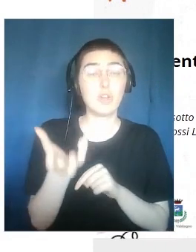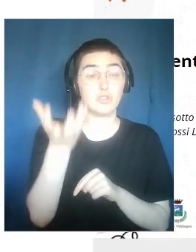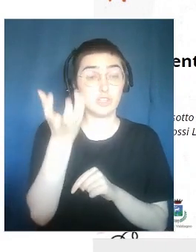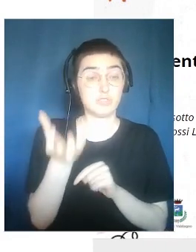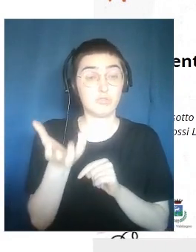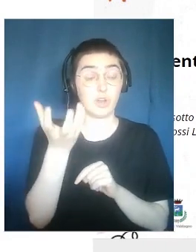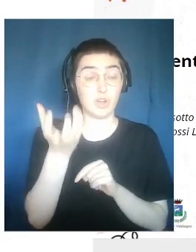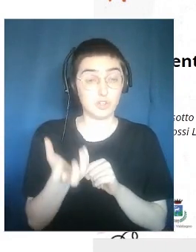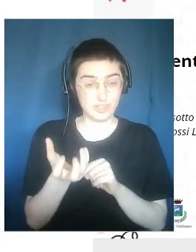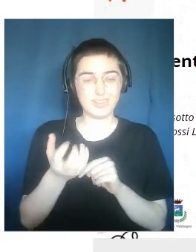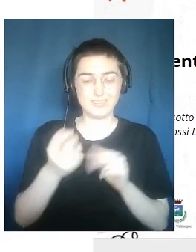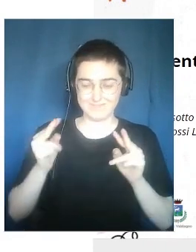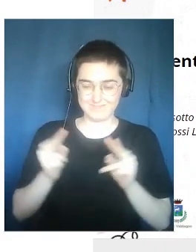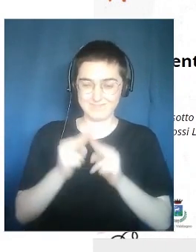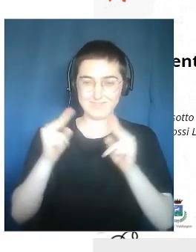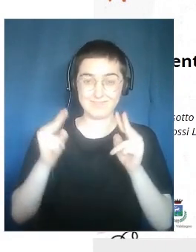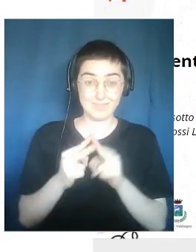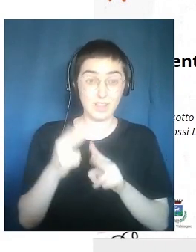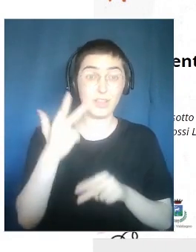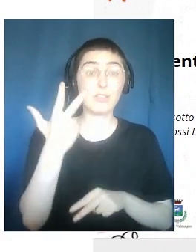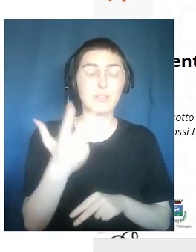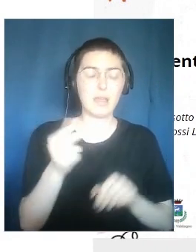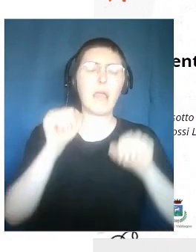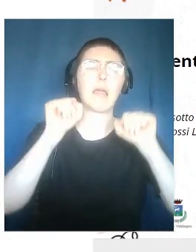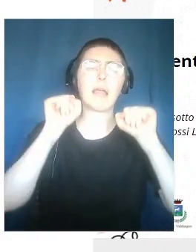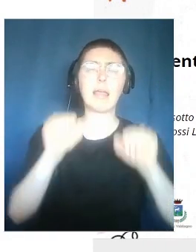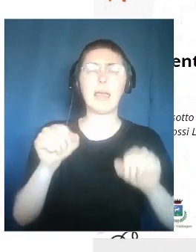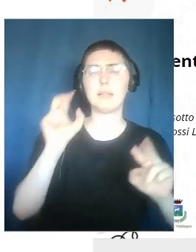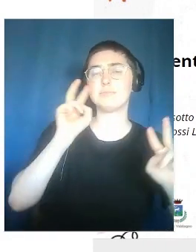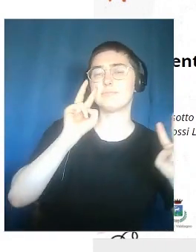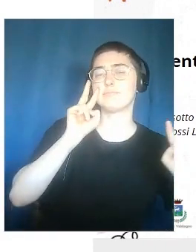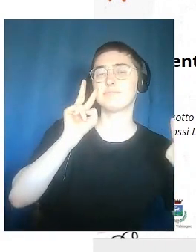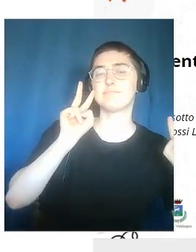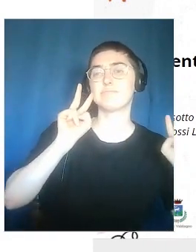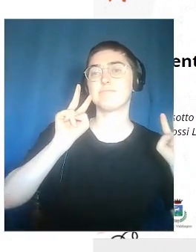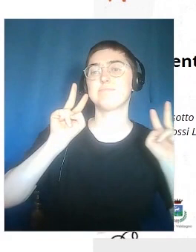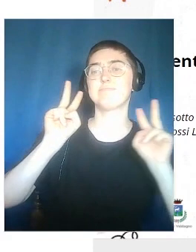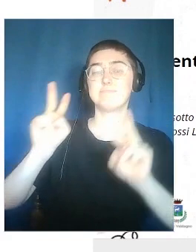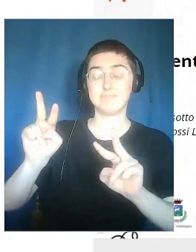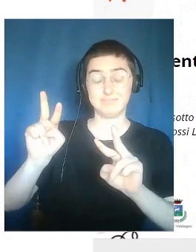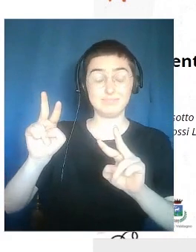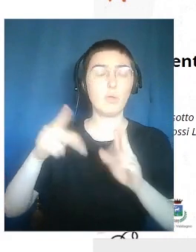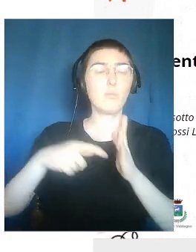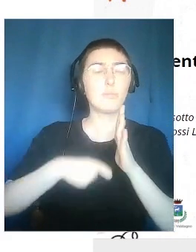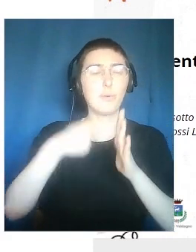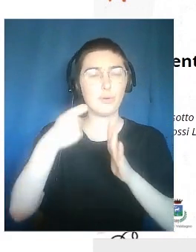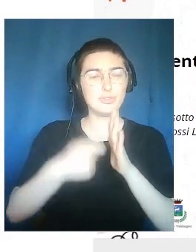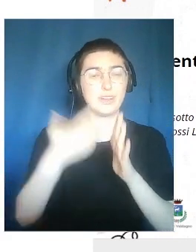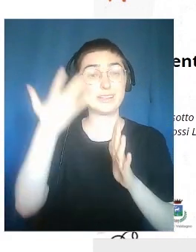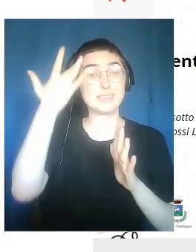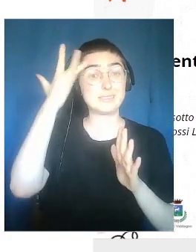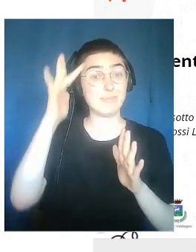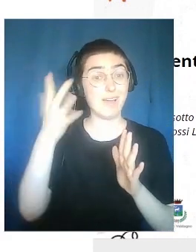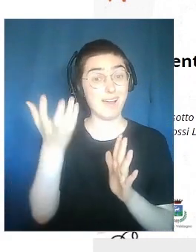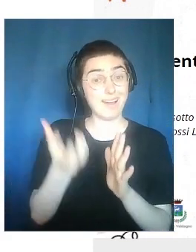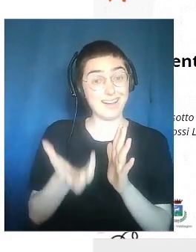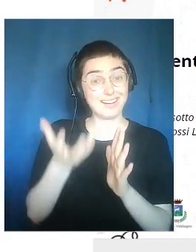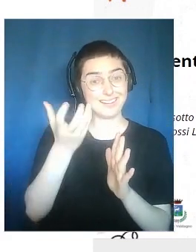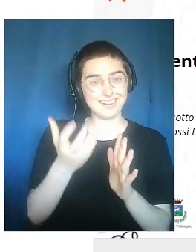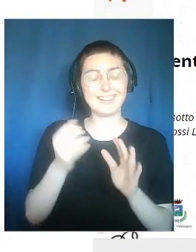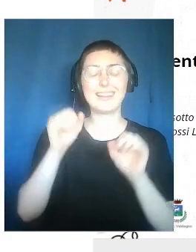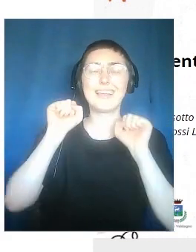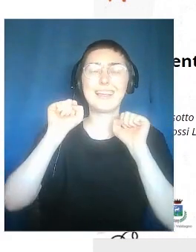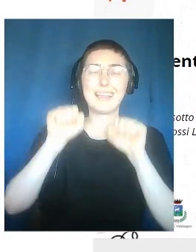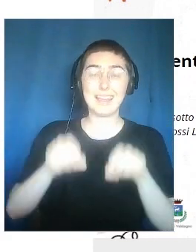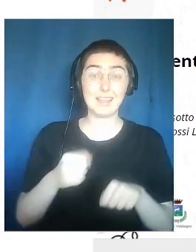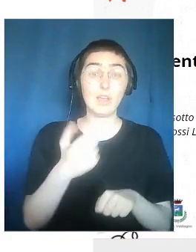will possible to receive the recordings of the three webinars organized within the smart